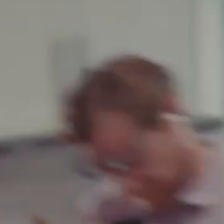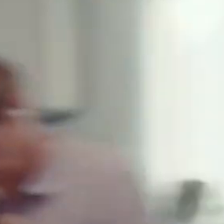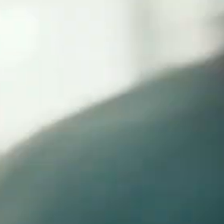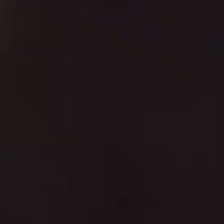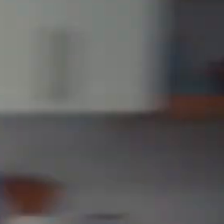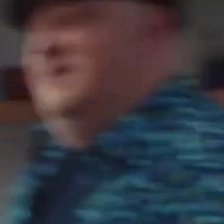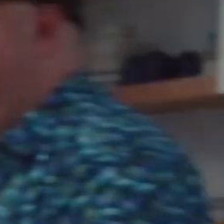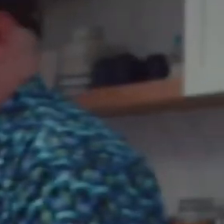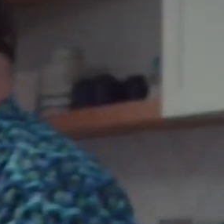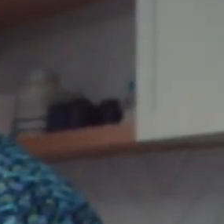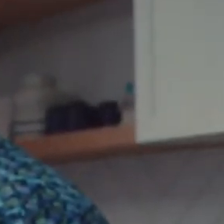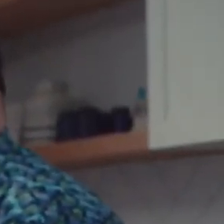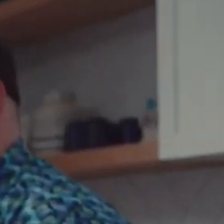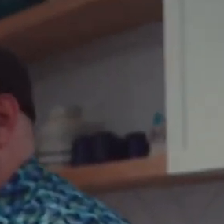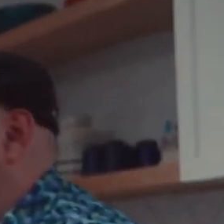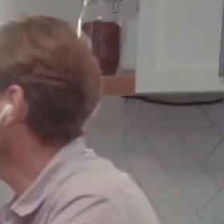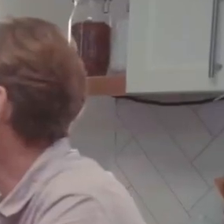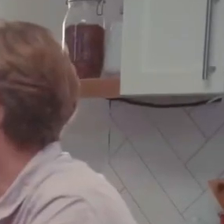be valid.